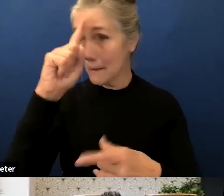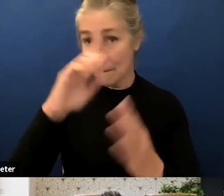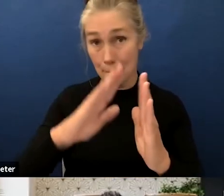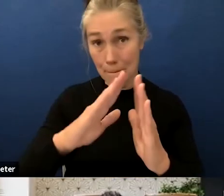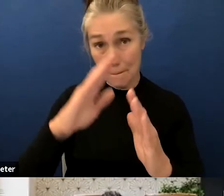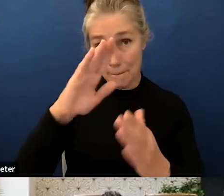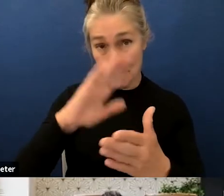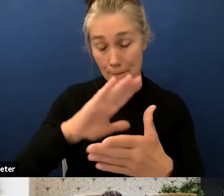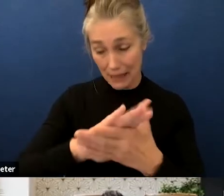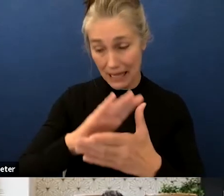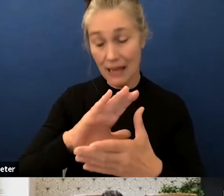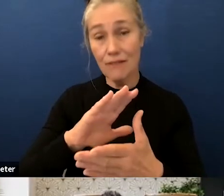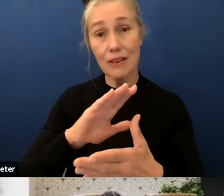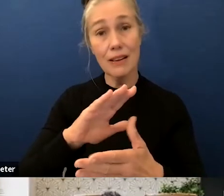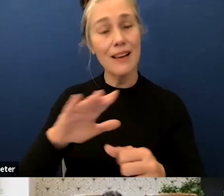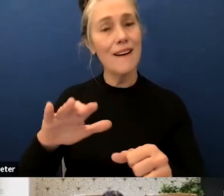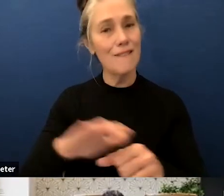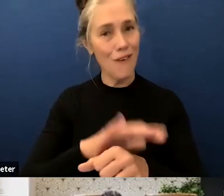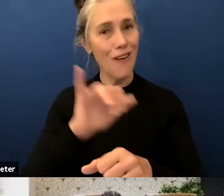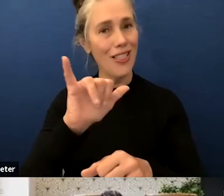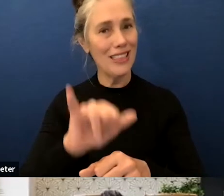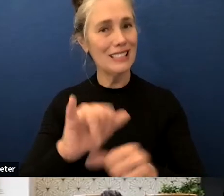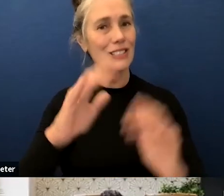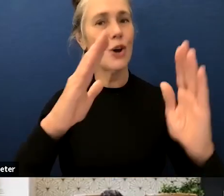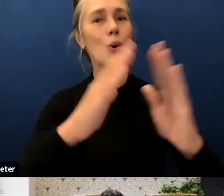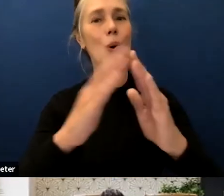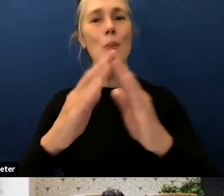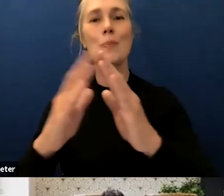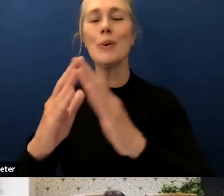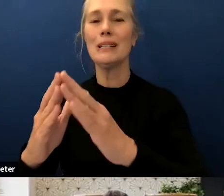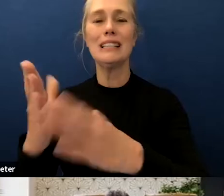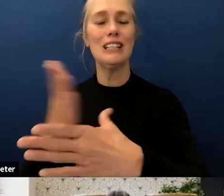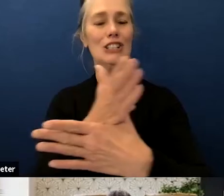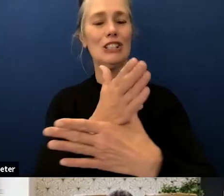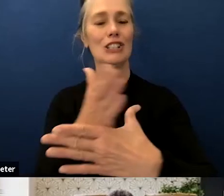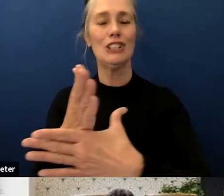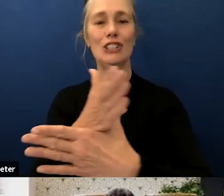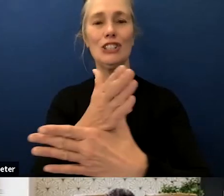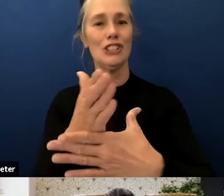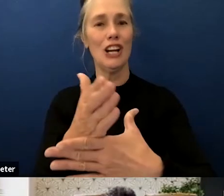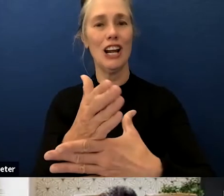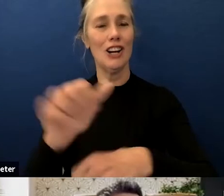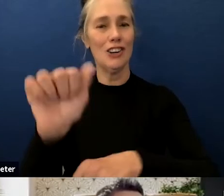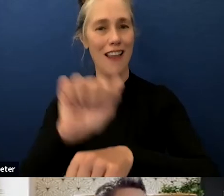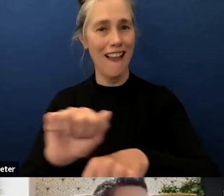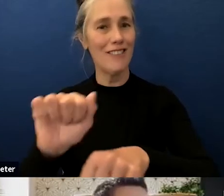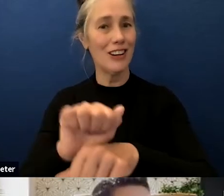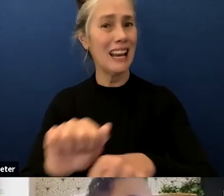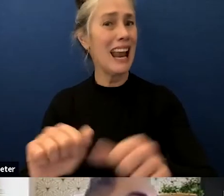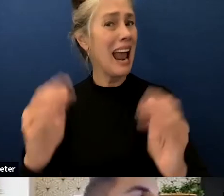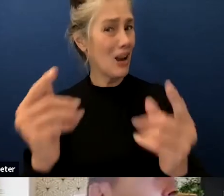and i thank you for that and i hope some folks will be able to attend thursday's meeting